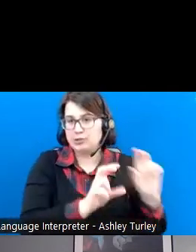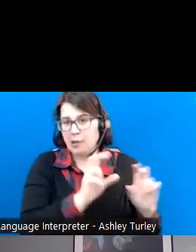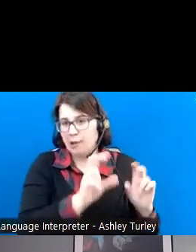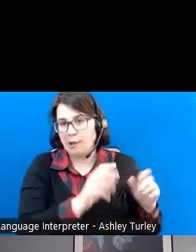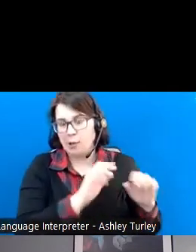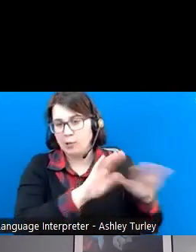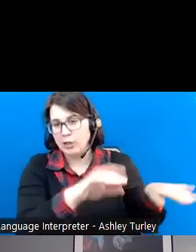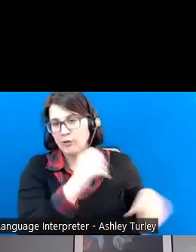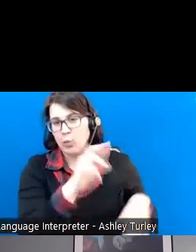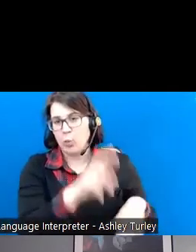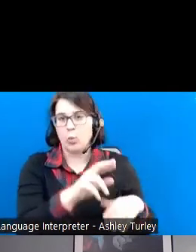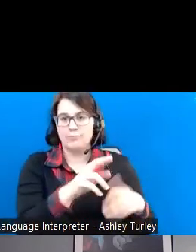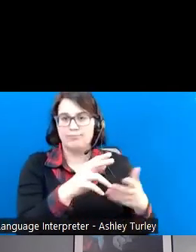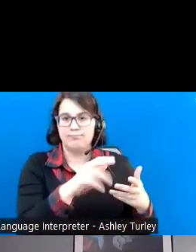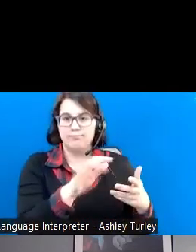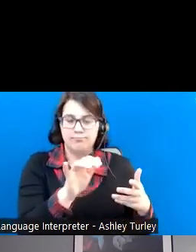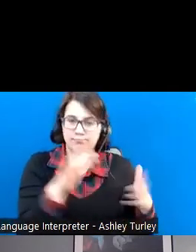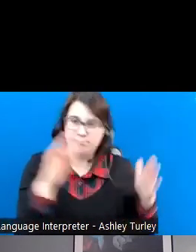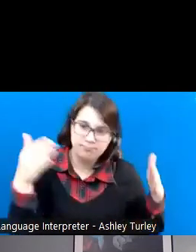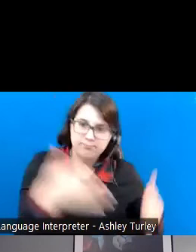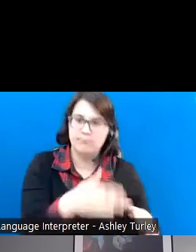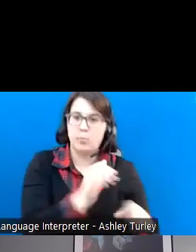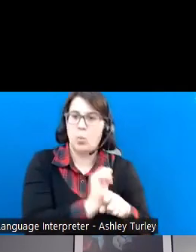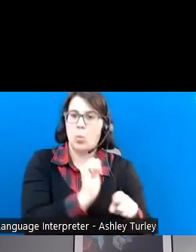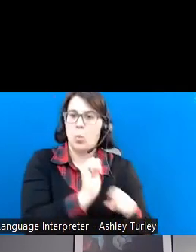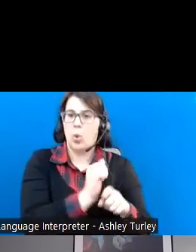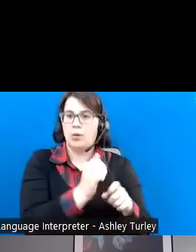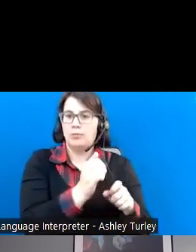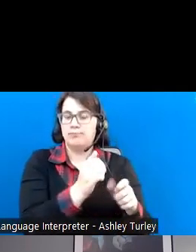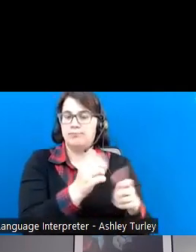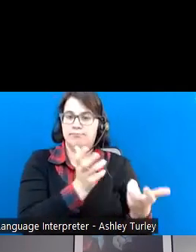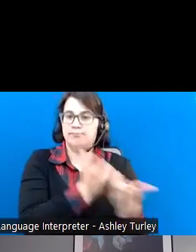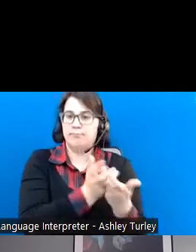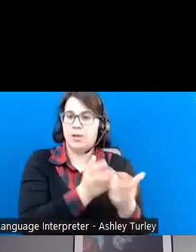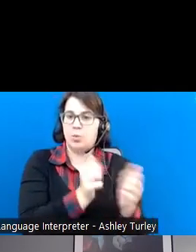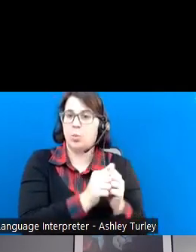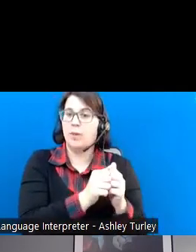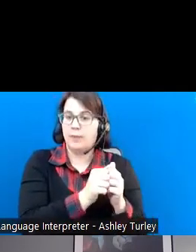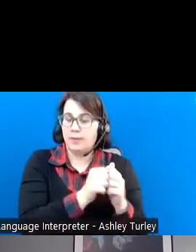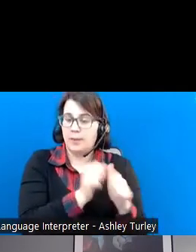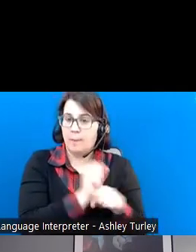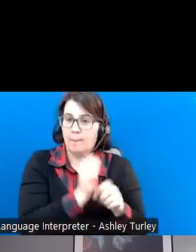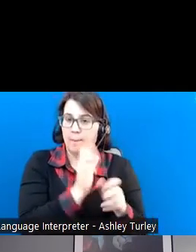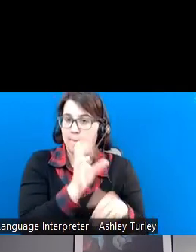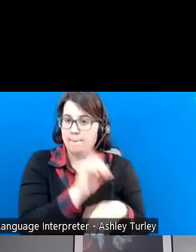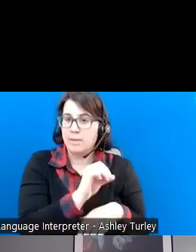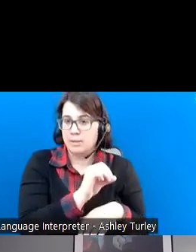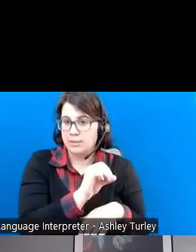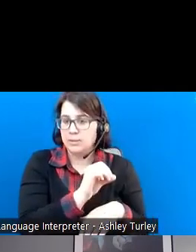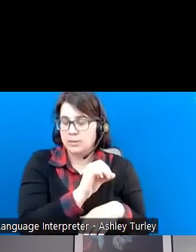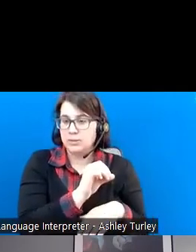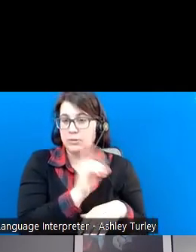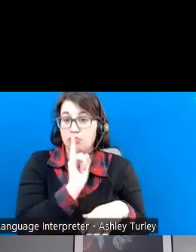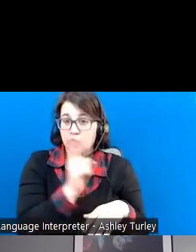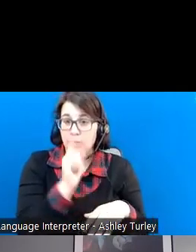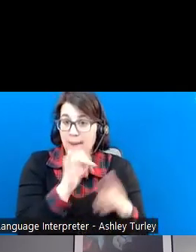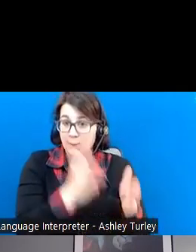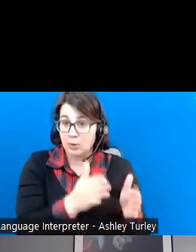something else. We really want to drill down to the work duties and customize them with the employer to make sure the person can be successful on the job.